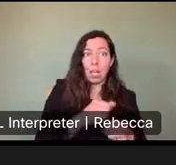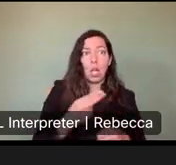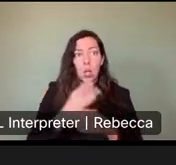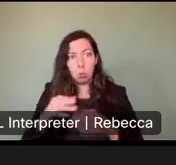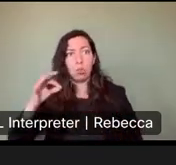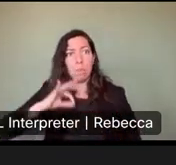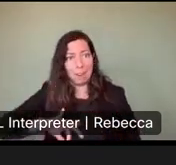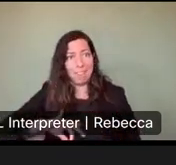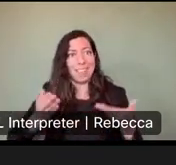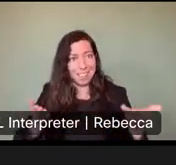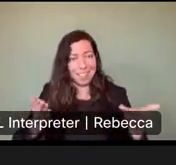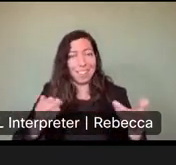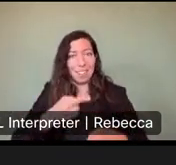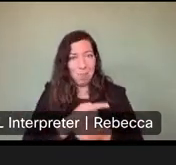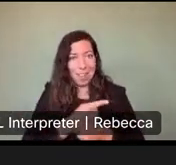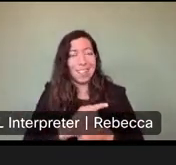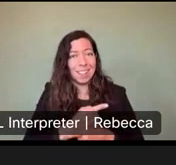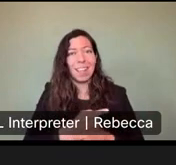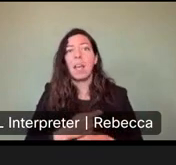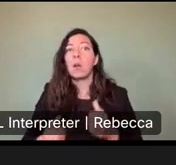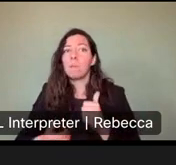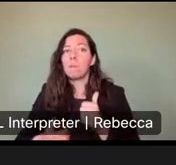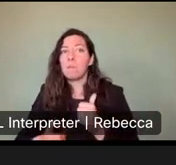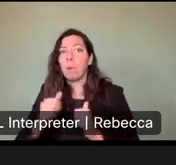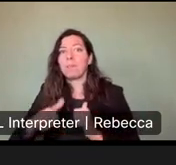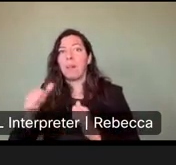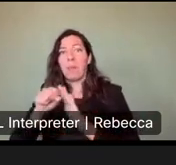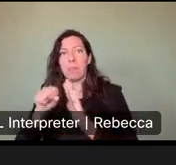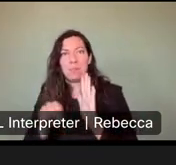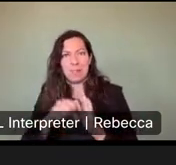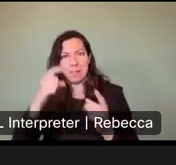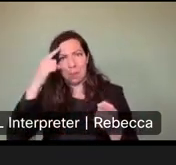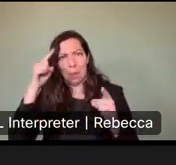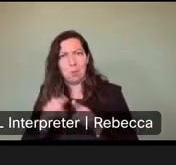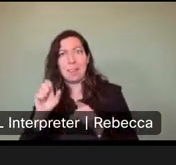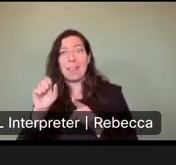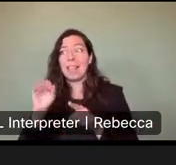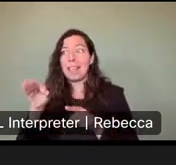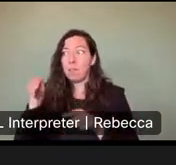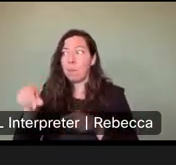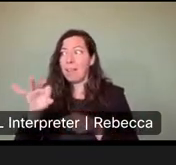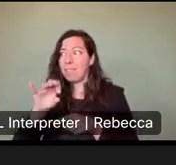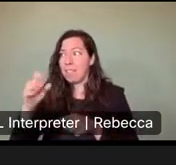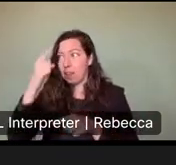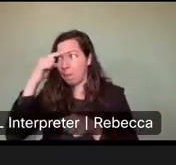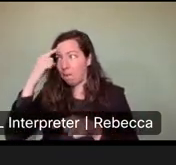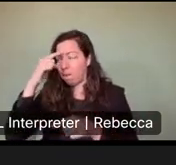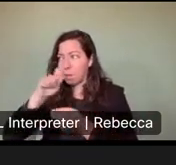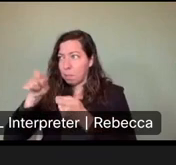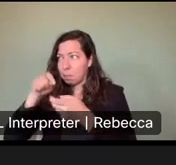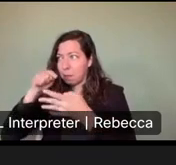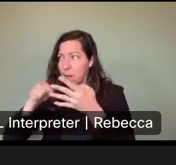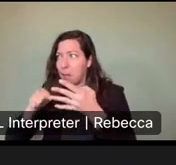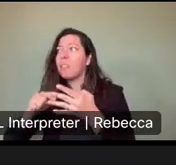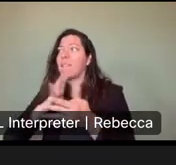across the country, as well as ours are built on. And so that there is not a competition between motorboats and